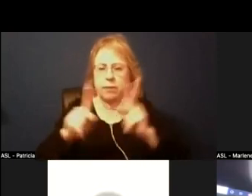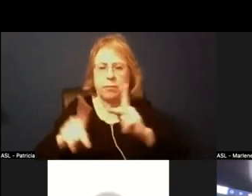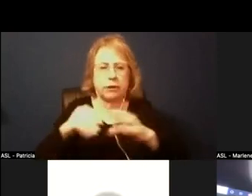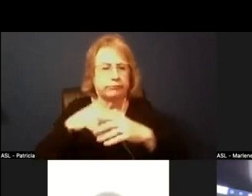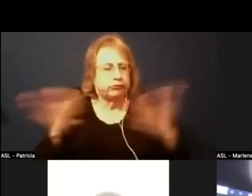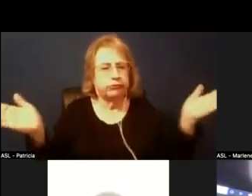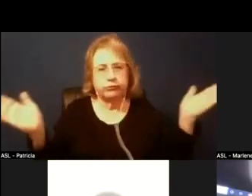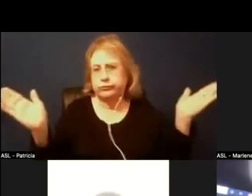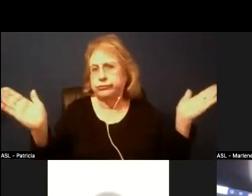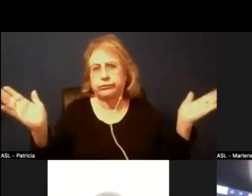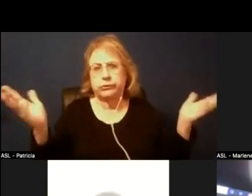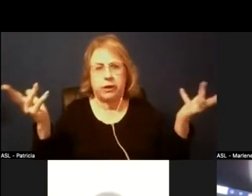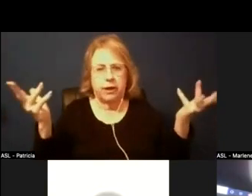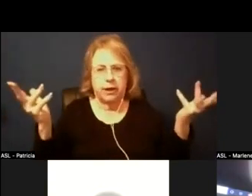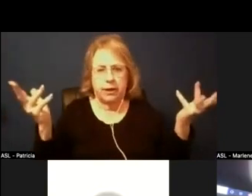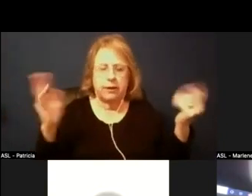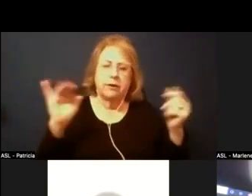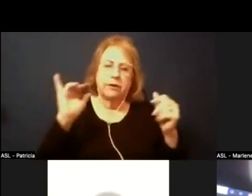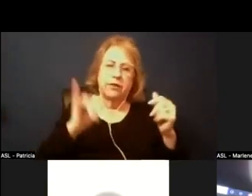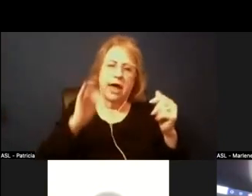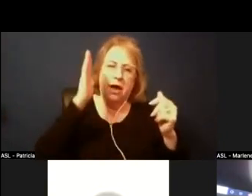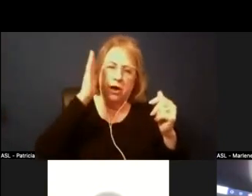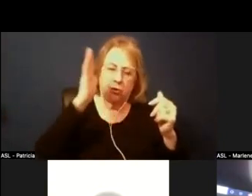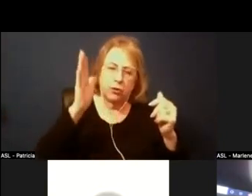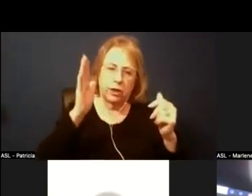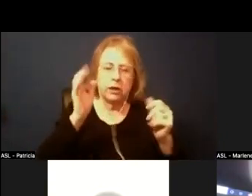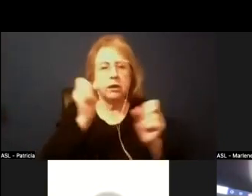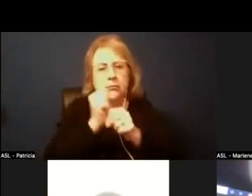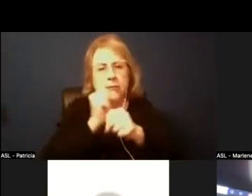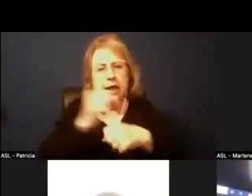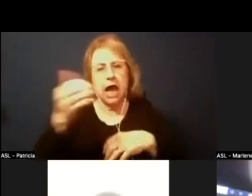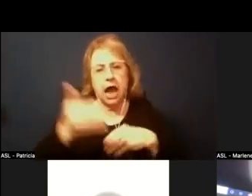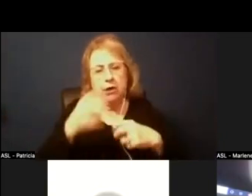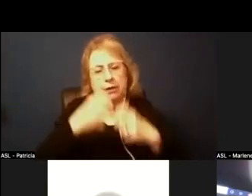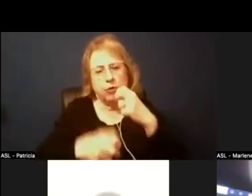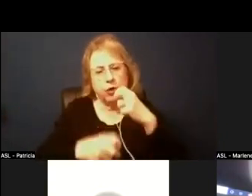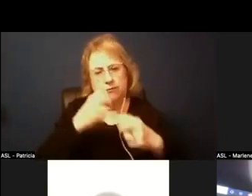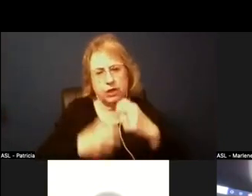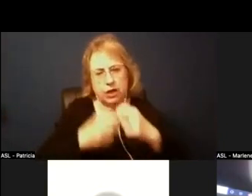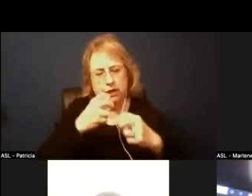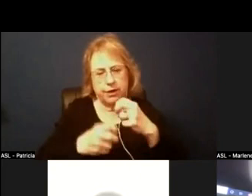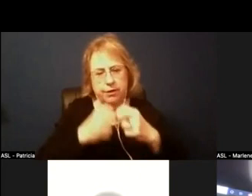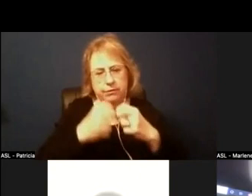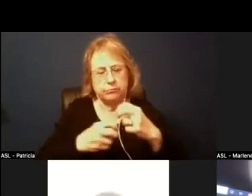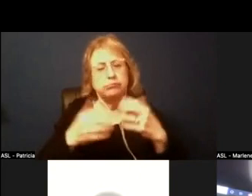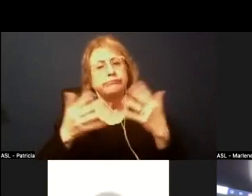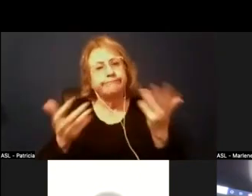um you know that's just going to inherently make hiring more difficult but um overall